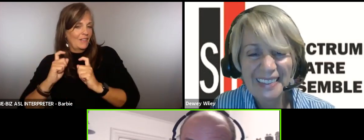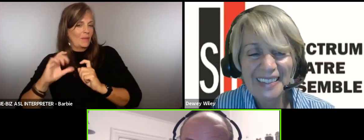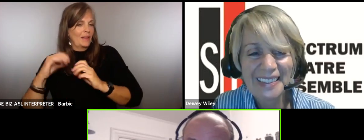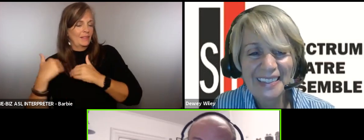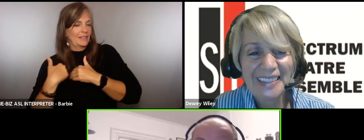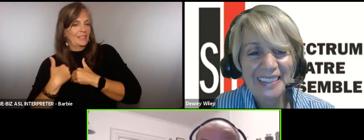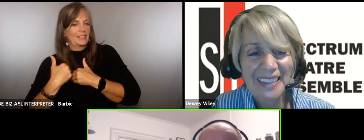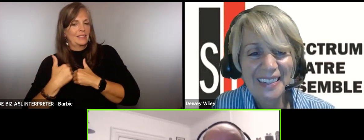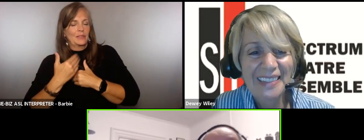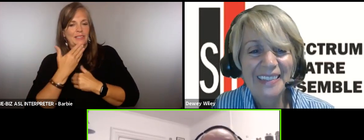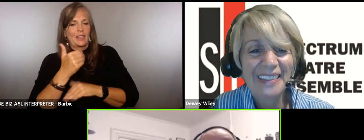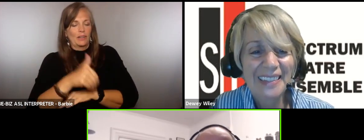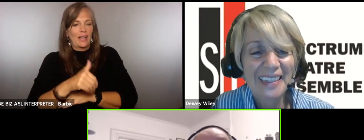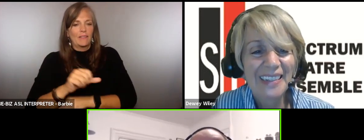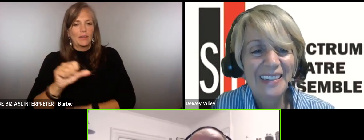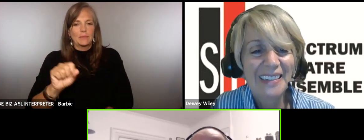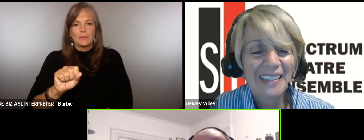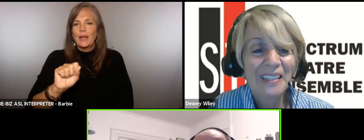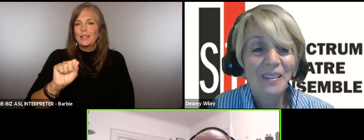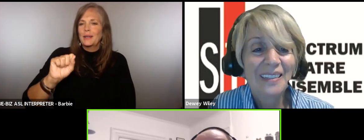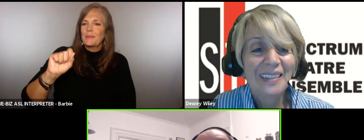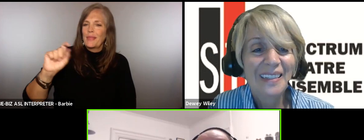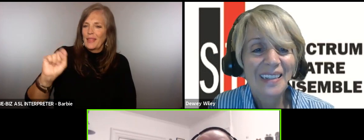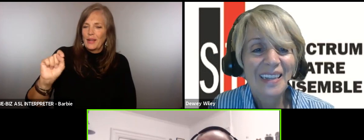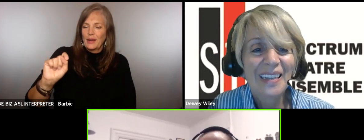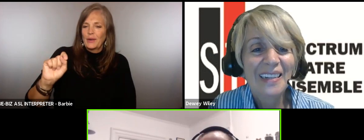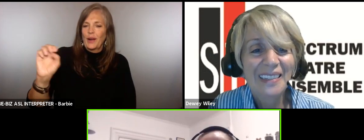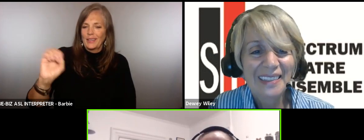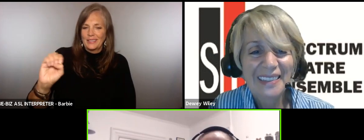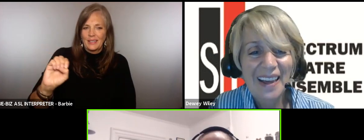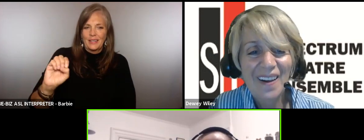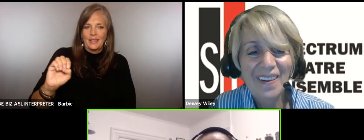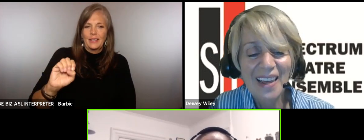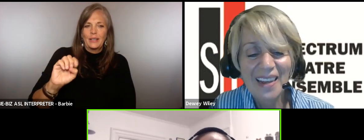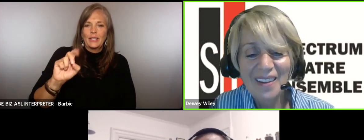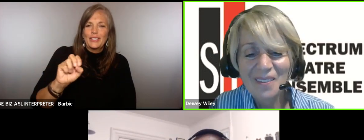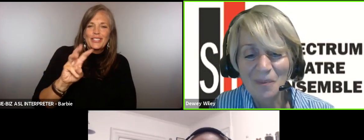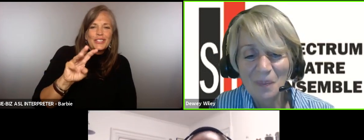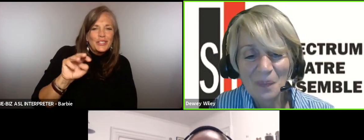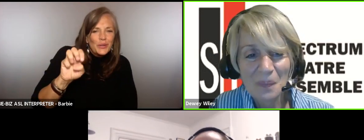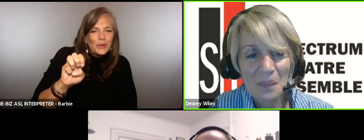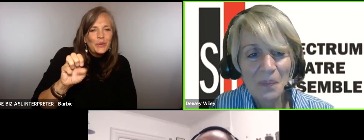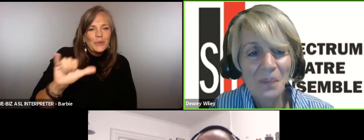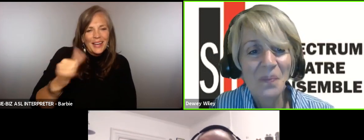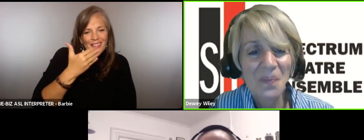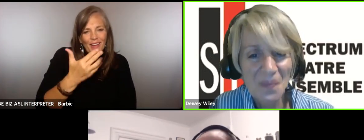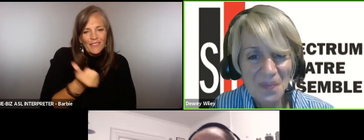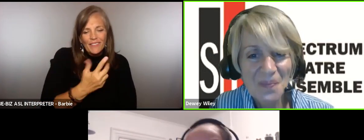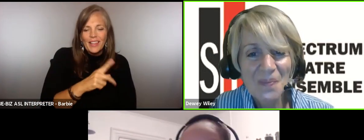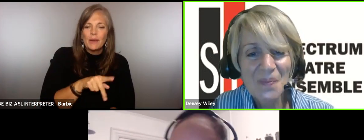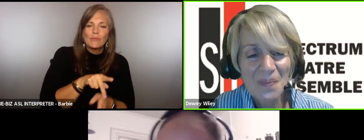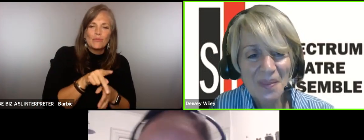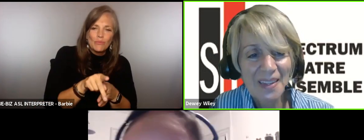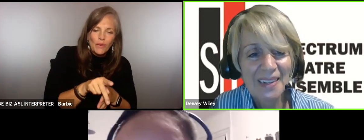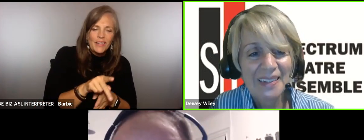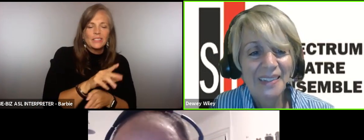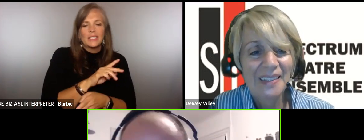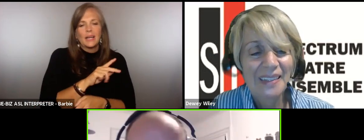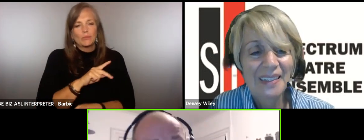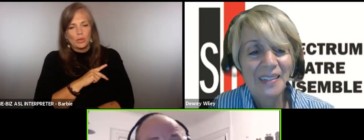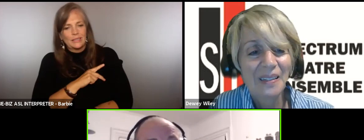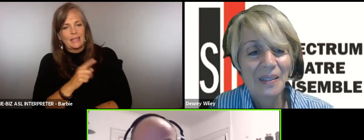a spectrum theater ensemble for all of us so Dewey thank you so much for everything oh thank you personally and professionally I'm so grateful to you